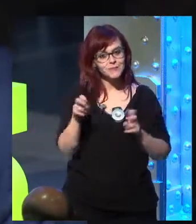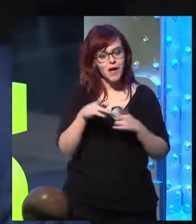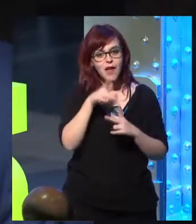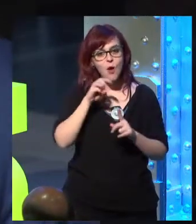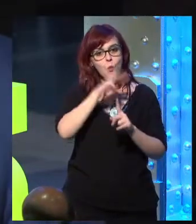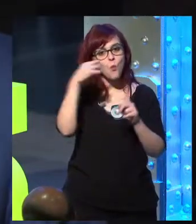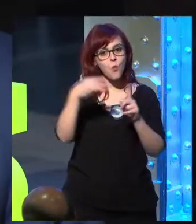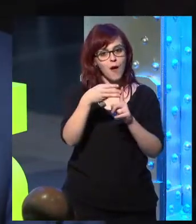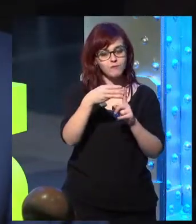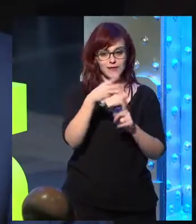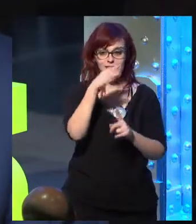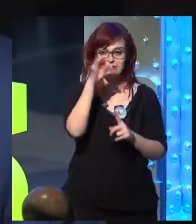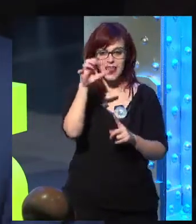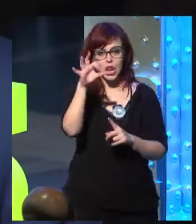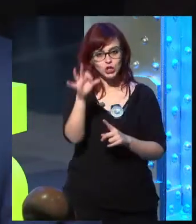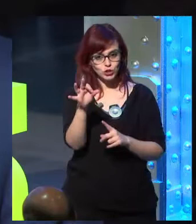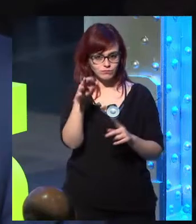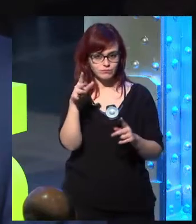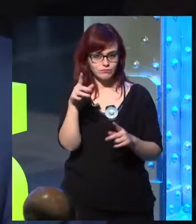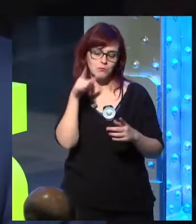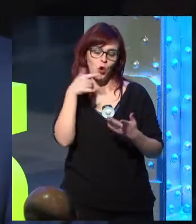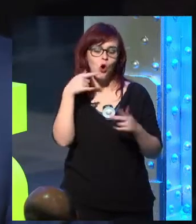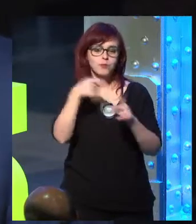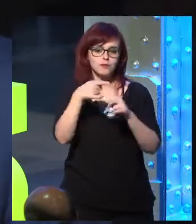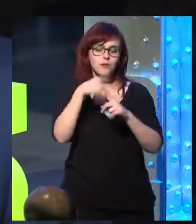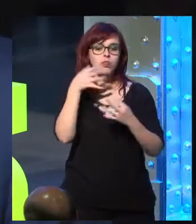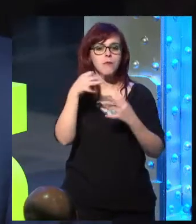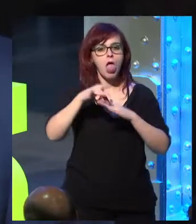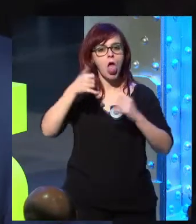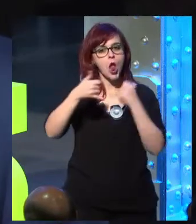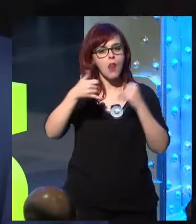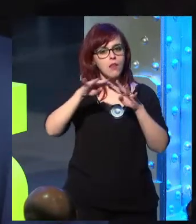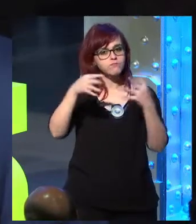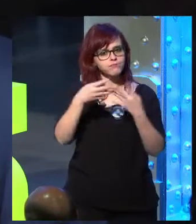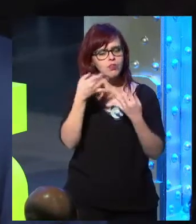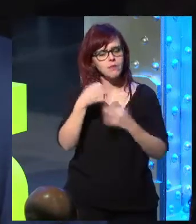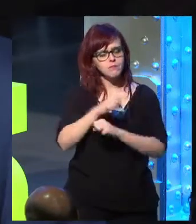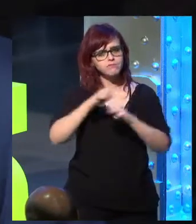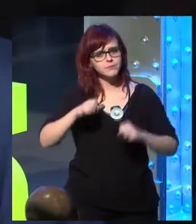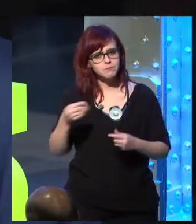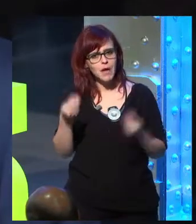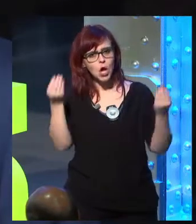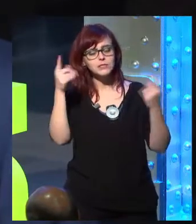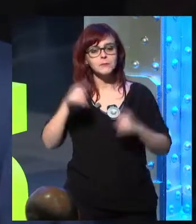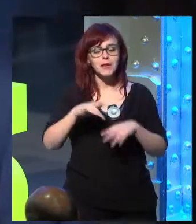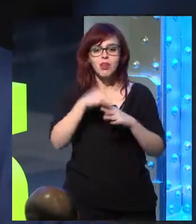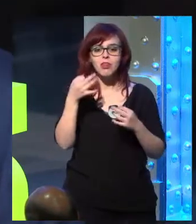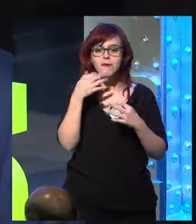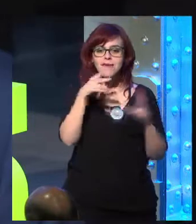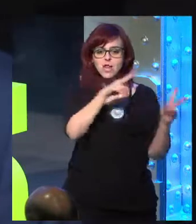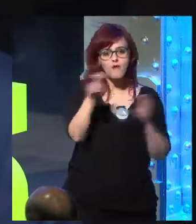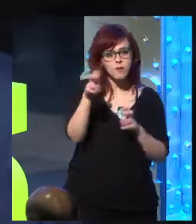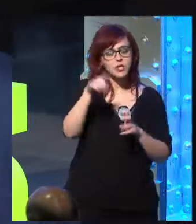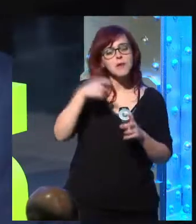introduce. This website, this online presence, but the challenge is to innovate, but also to make it